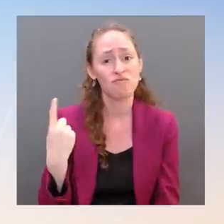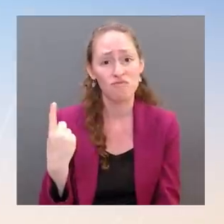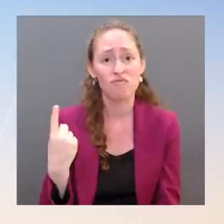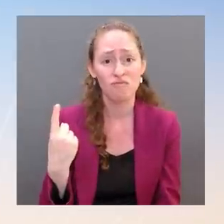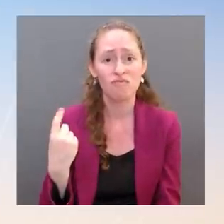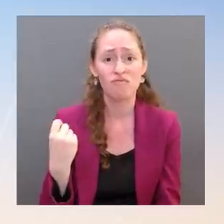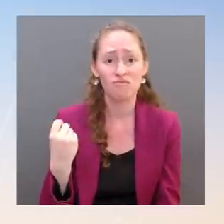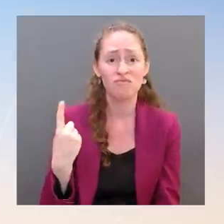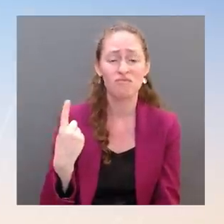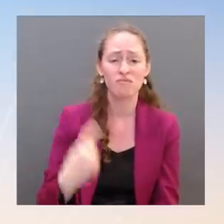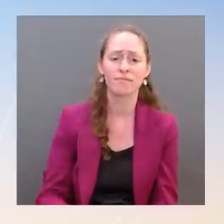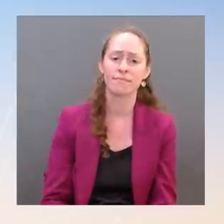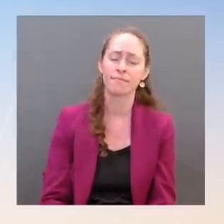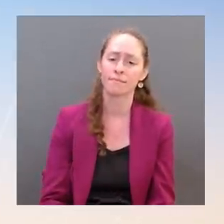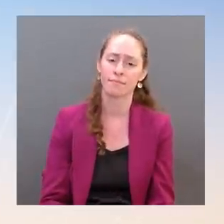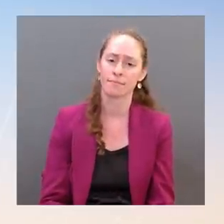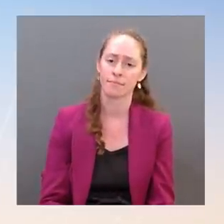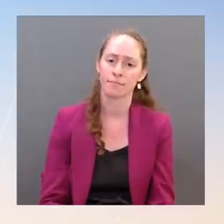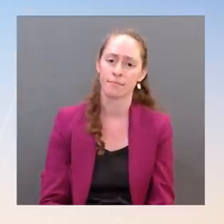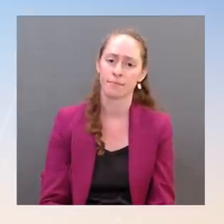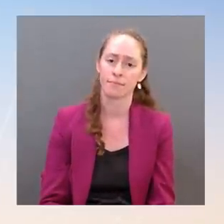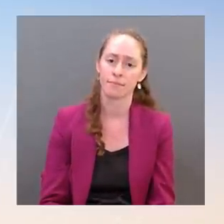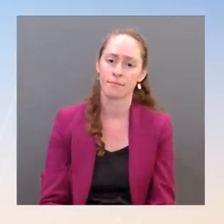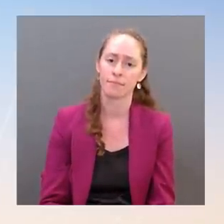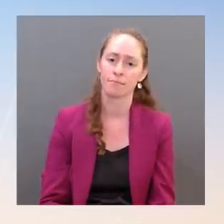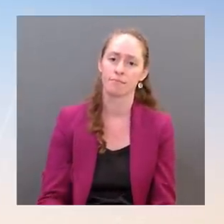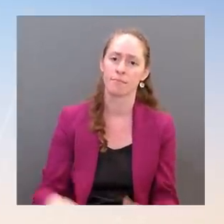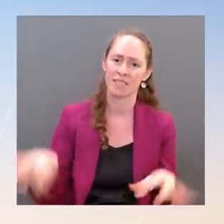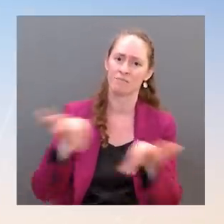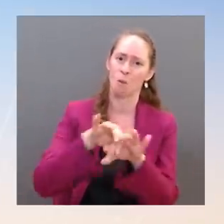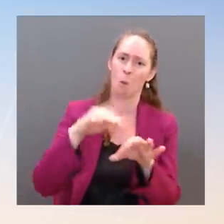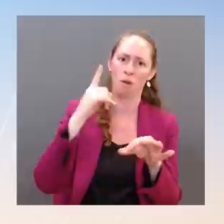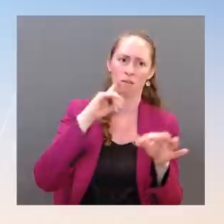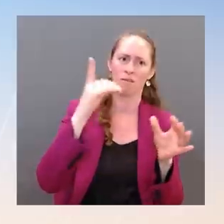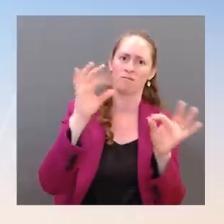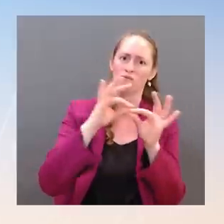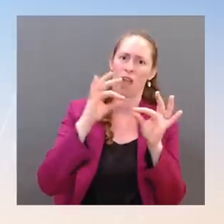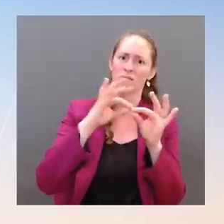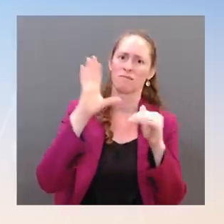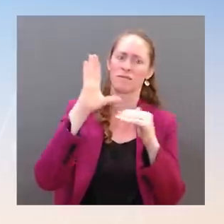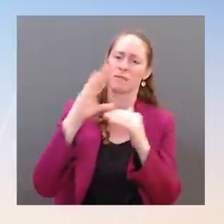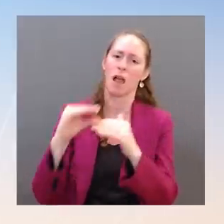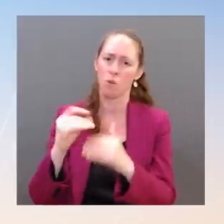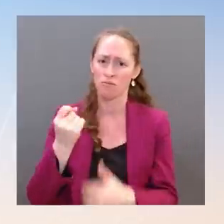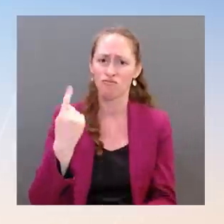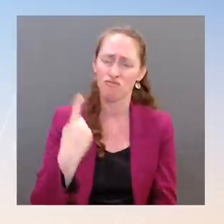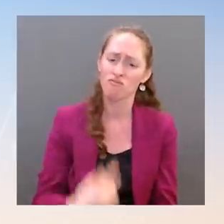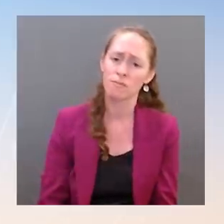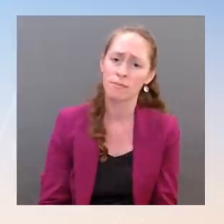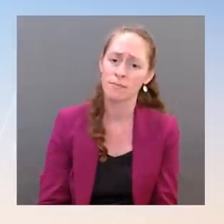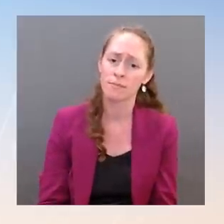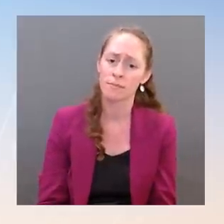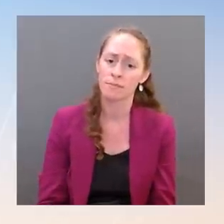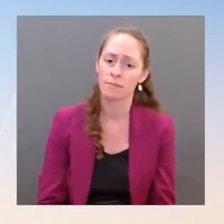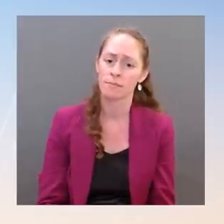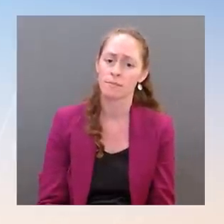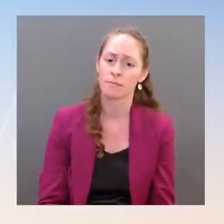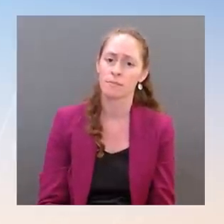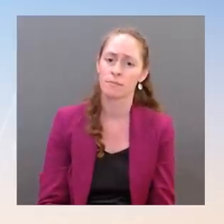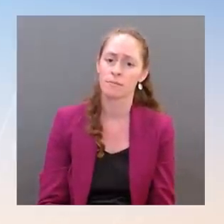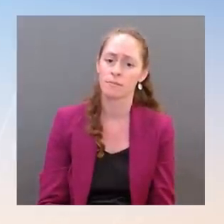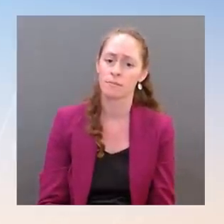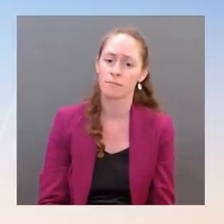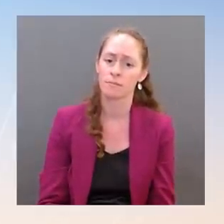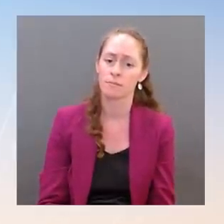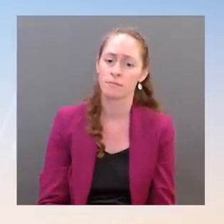the cost — the cost for American families. And we're going to continue to do that. I'm going to try and go to the back. Go ahead. You, sir. you.